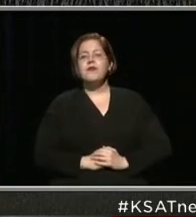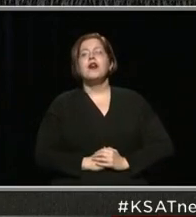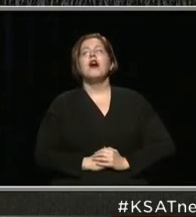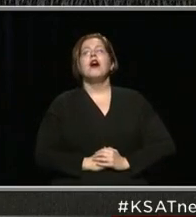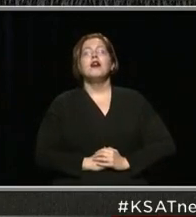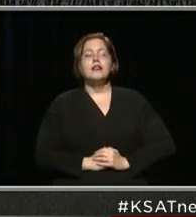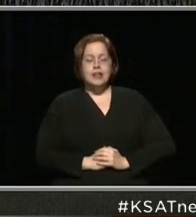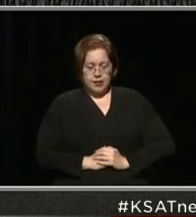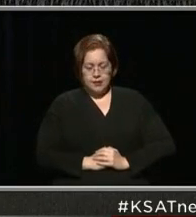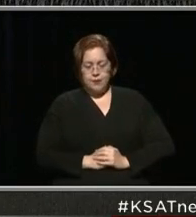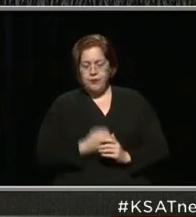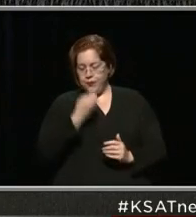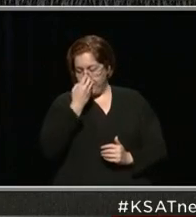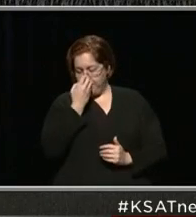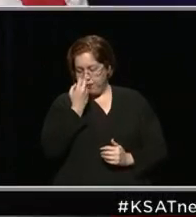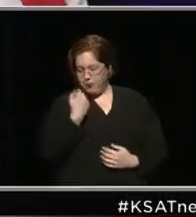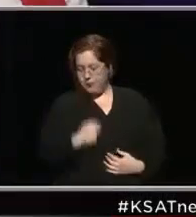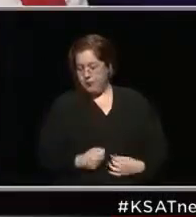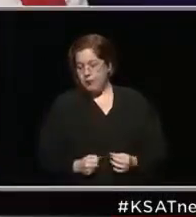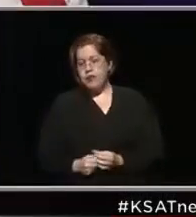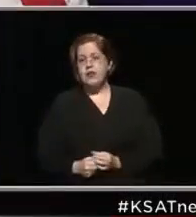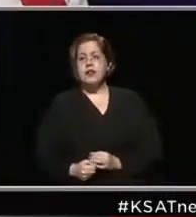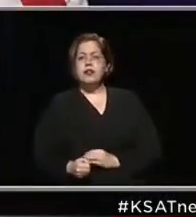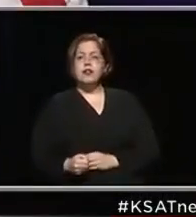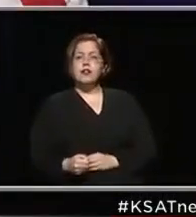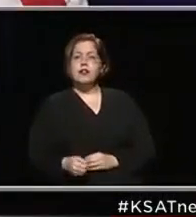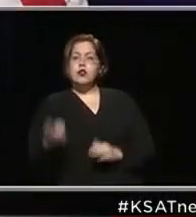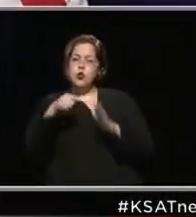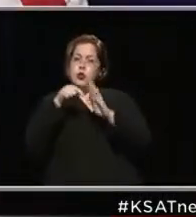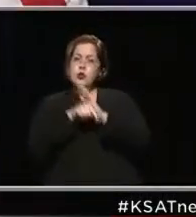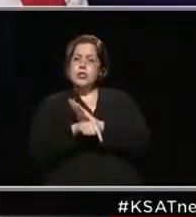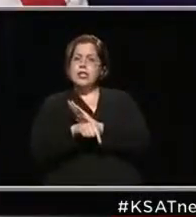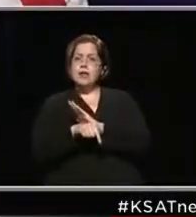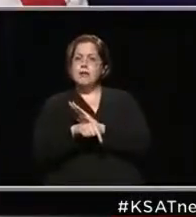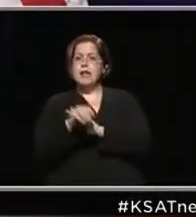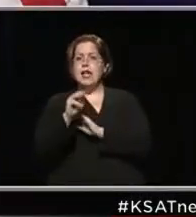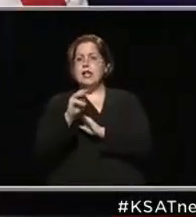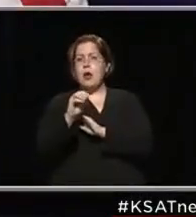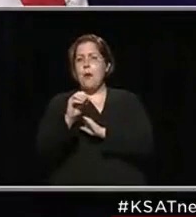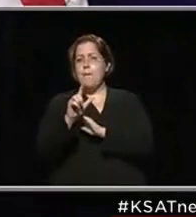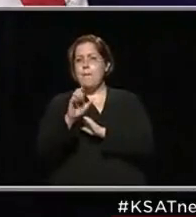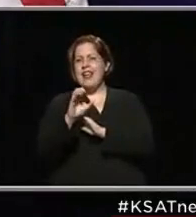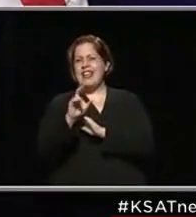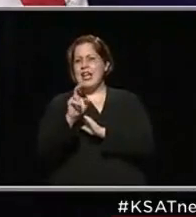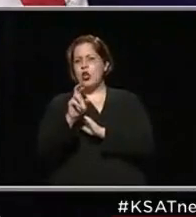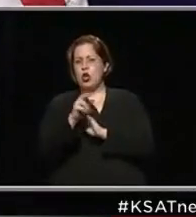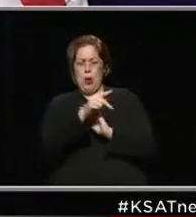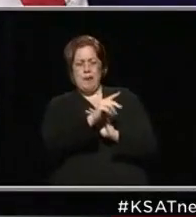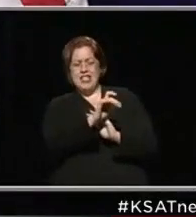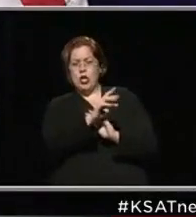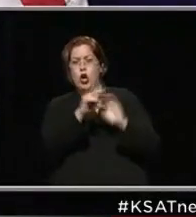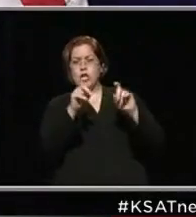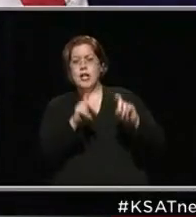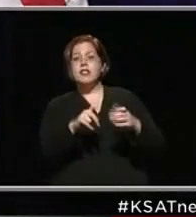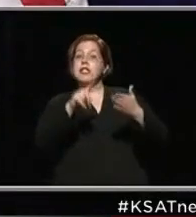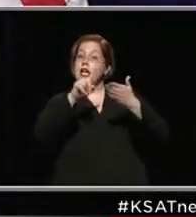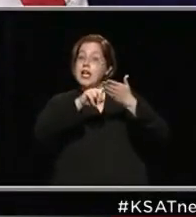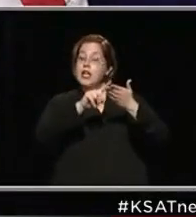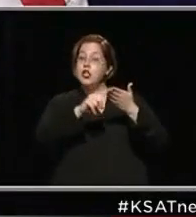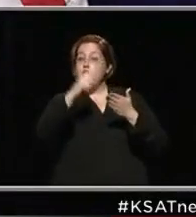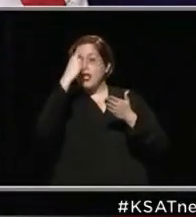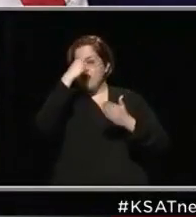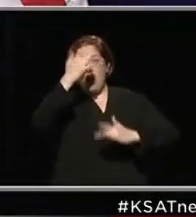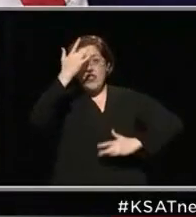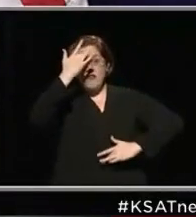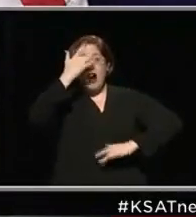So the molecular test, so that's like the PCR test, it detects, you know,